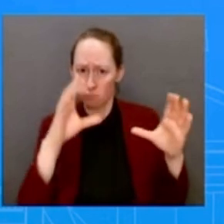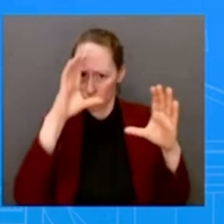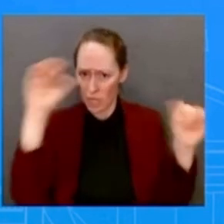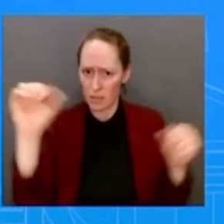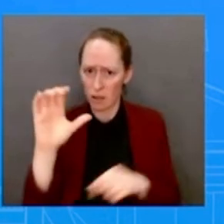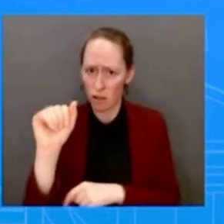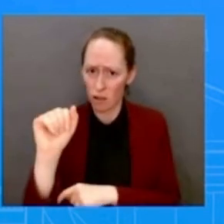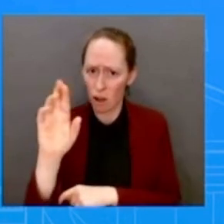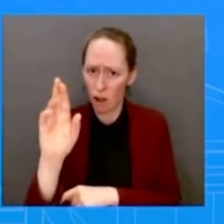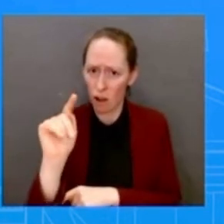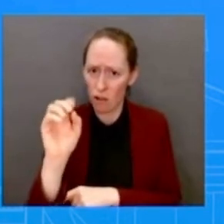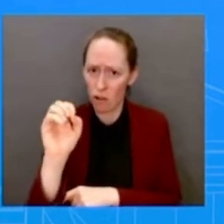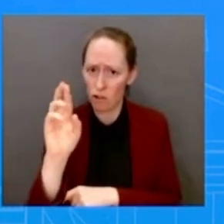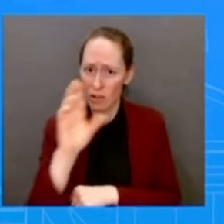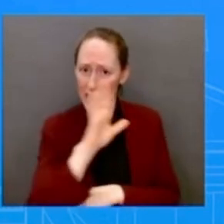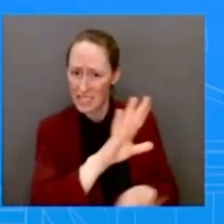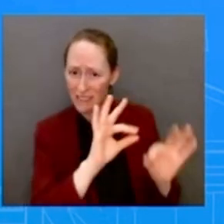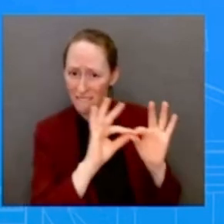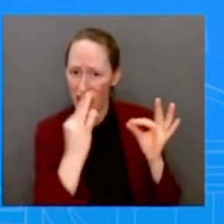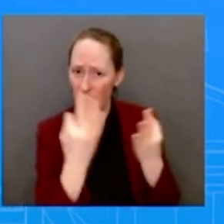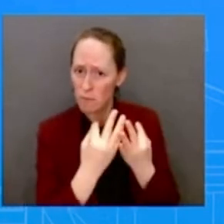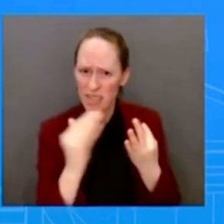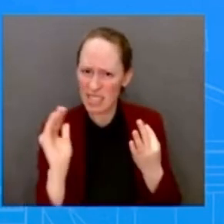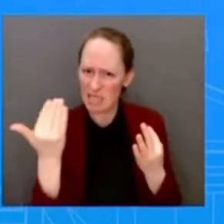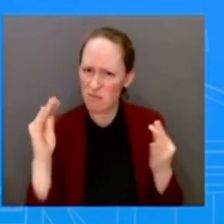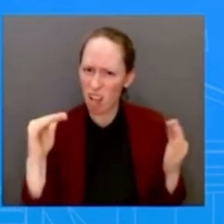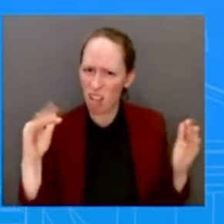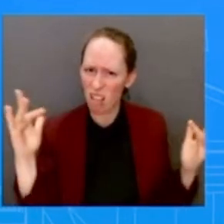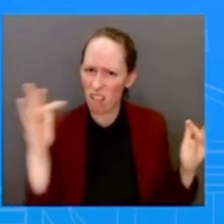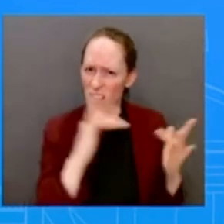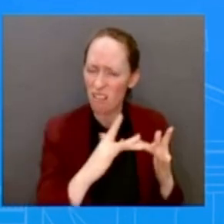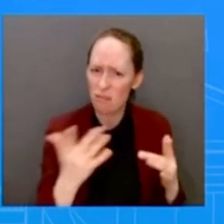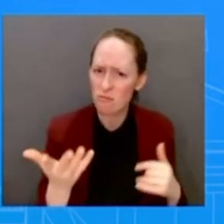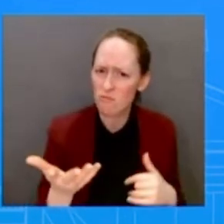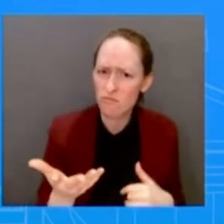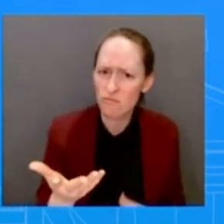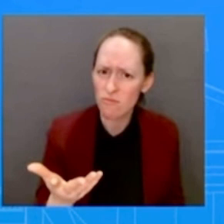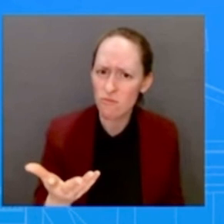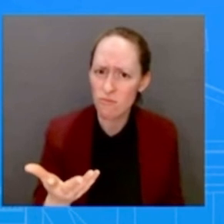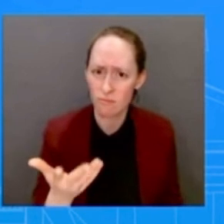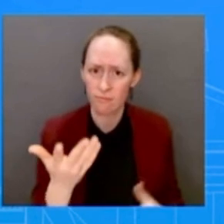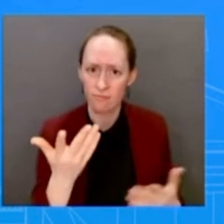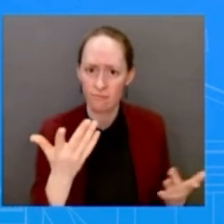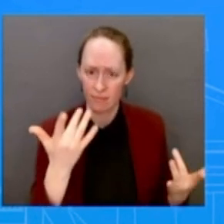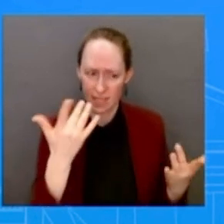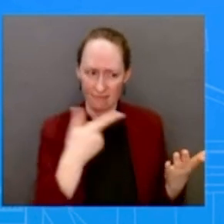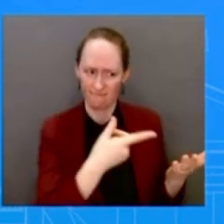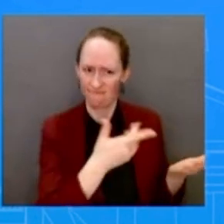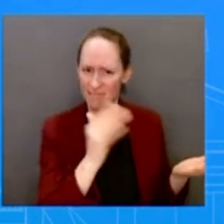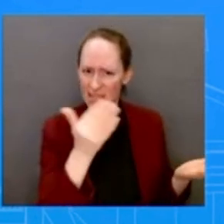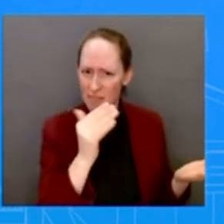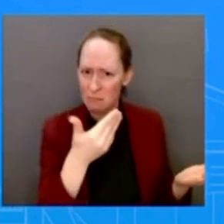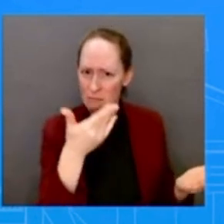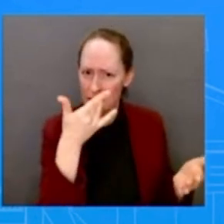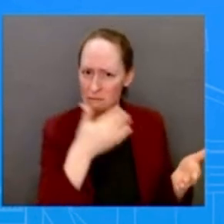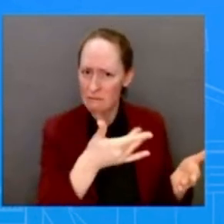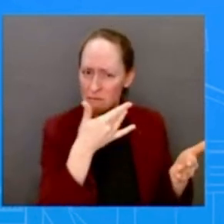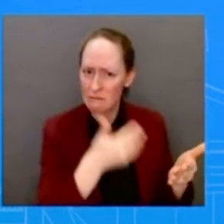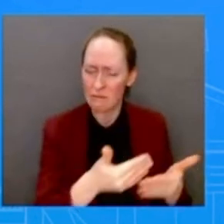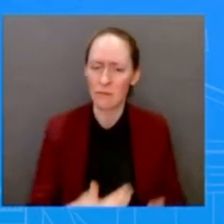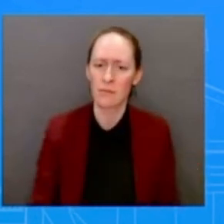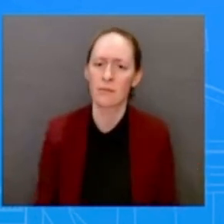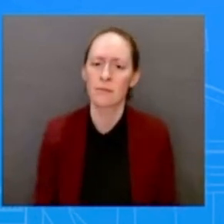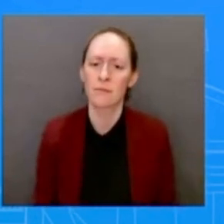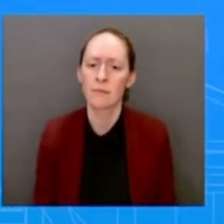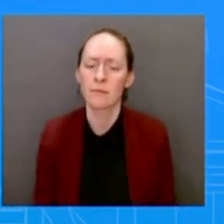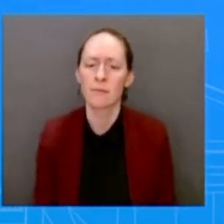call to preview or to announce, as you know, and I've said this many times before, and I think many of you have reported this, that they've